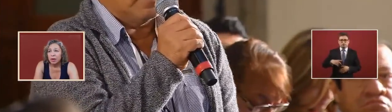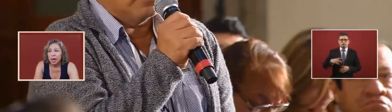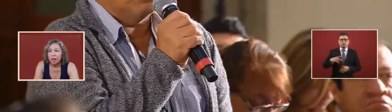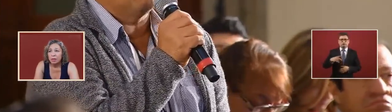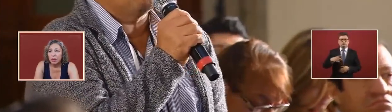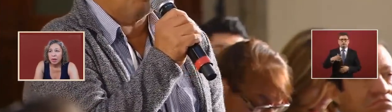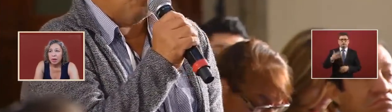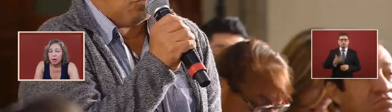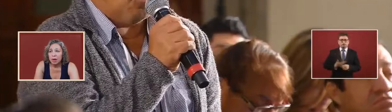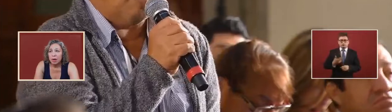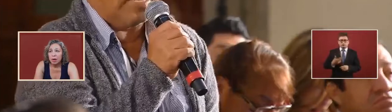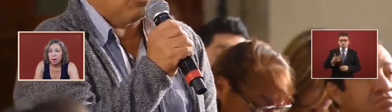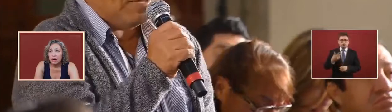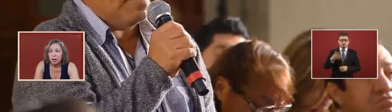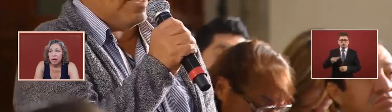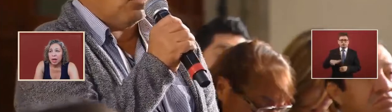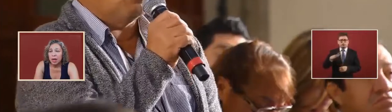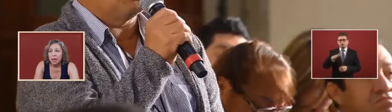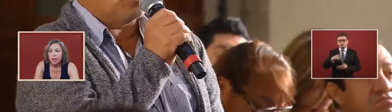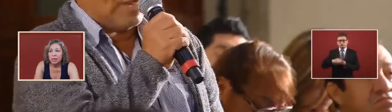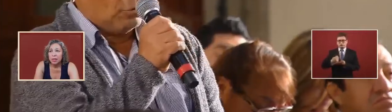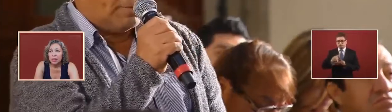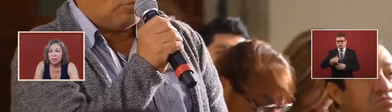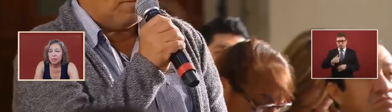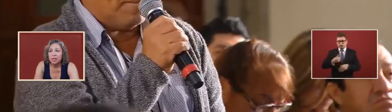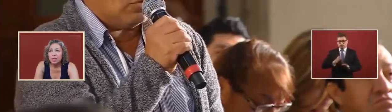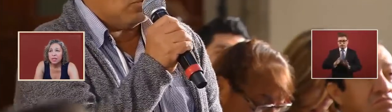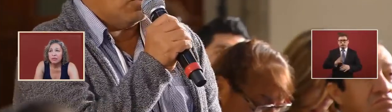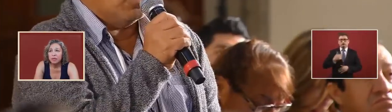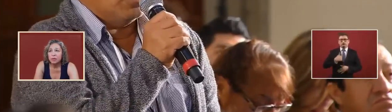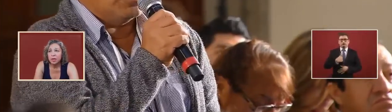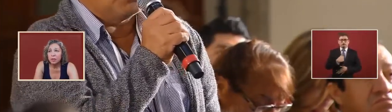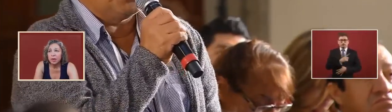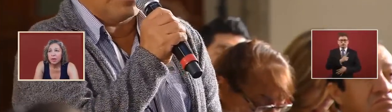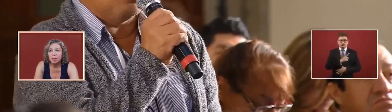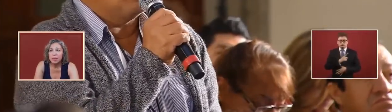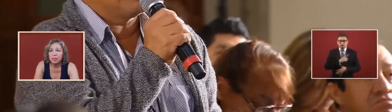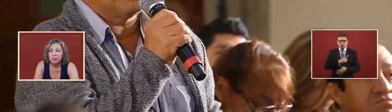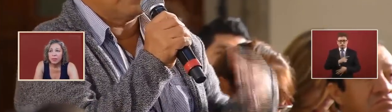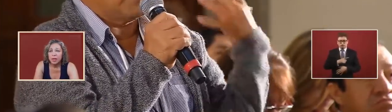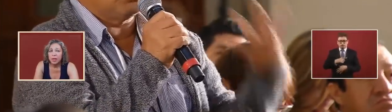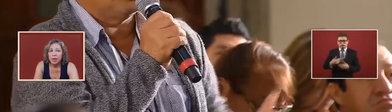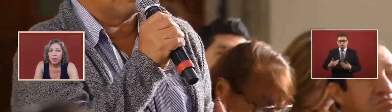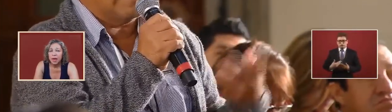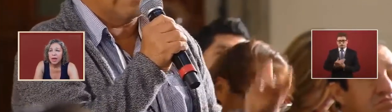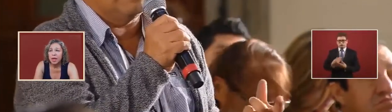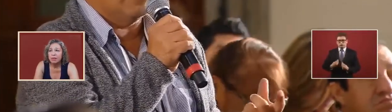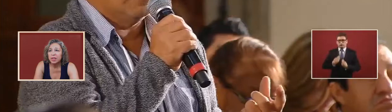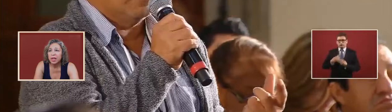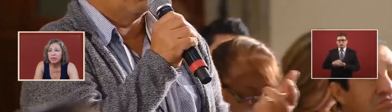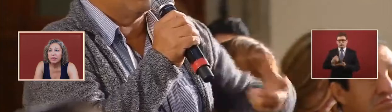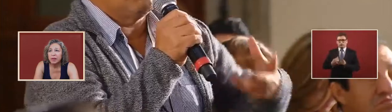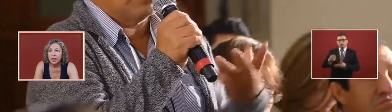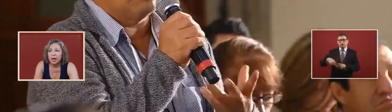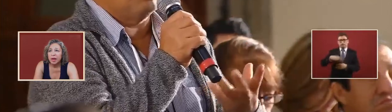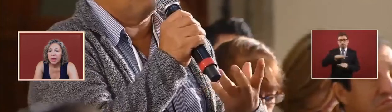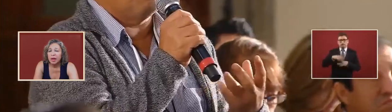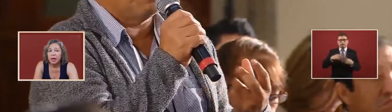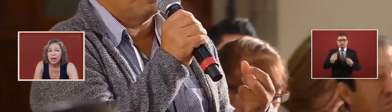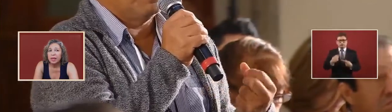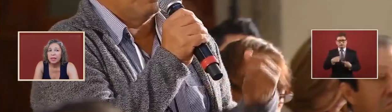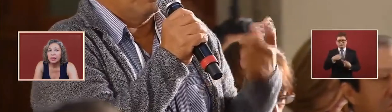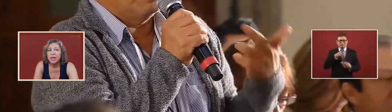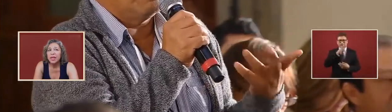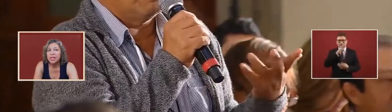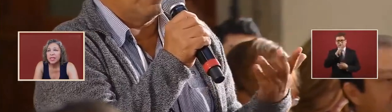i am as a citizen from tamalipas i have a lot of uh